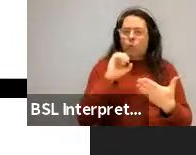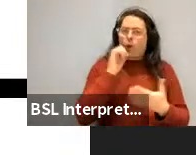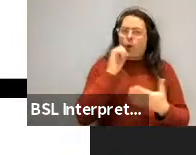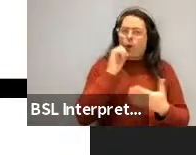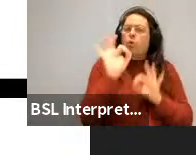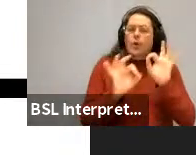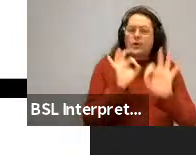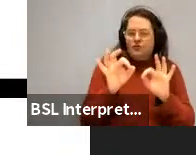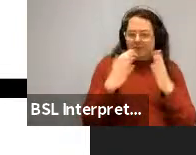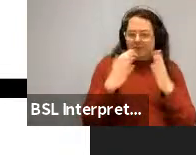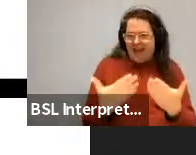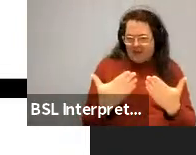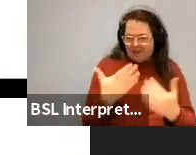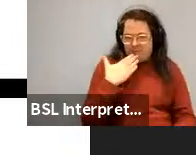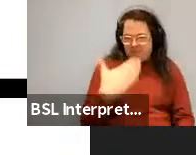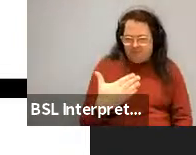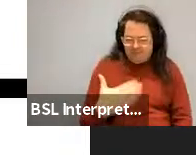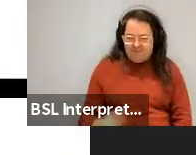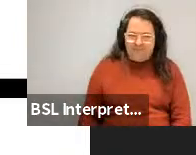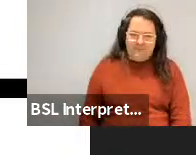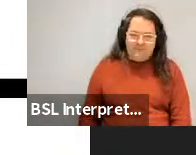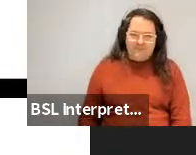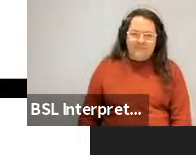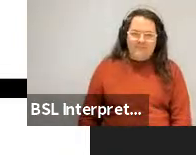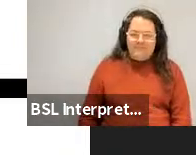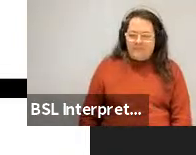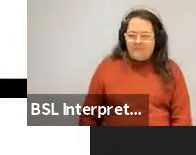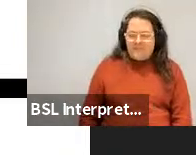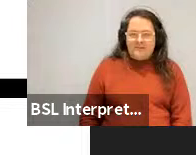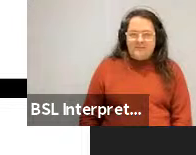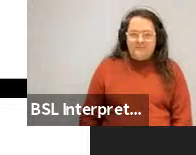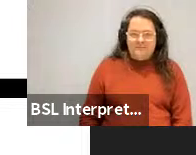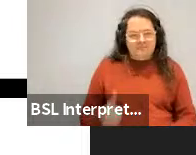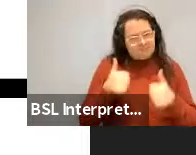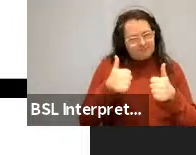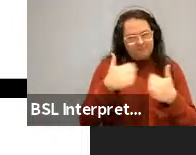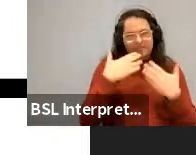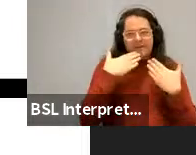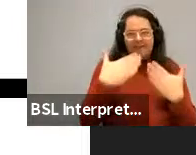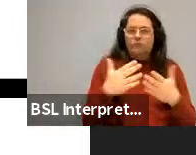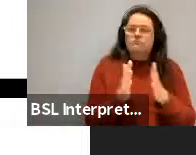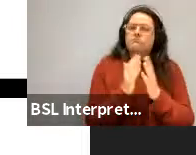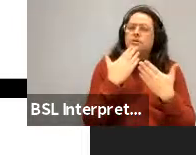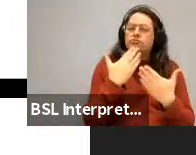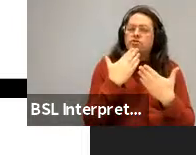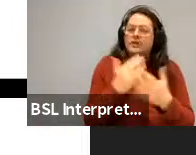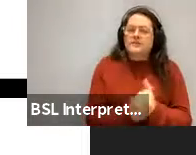again. Thank you, Ted. Oh, no, that's great. Thank you very much. We really appreciate it.